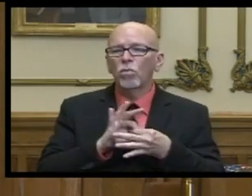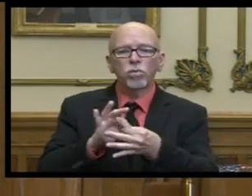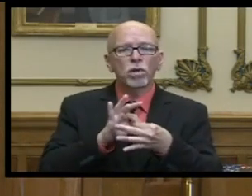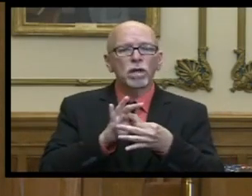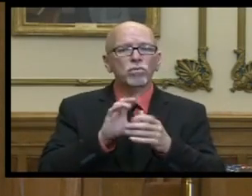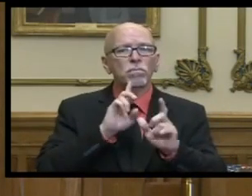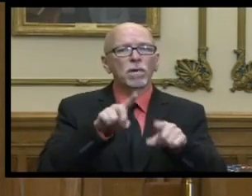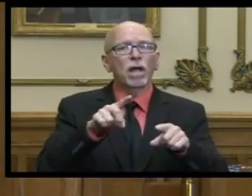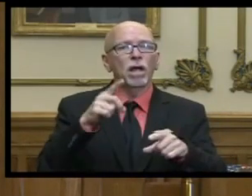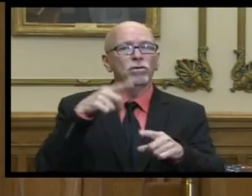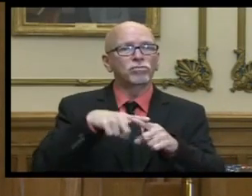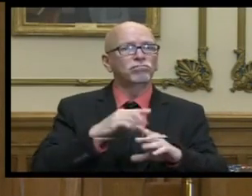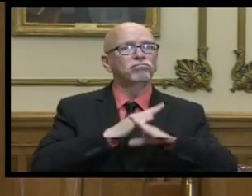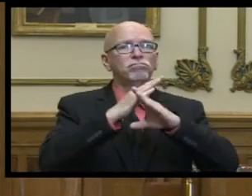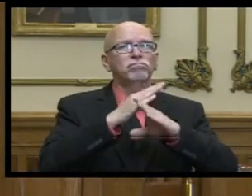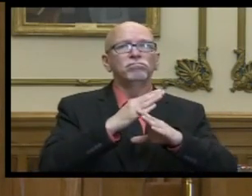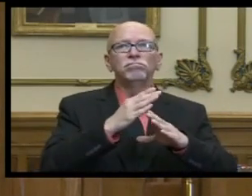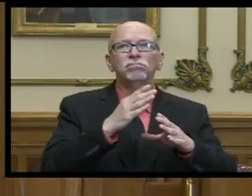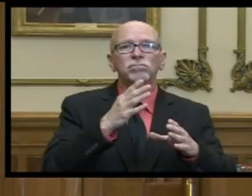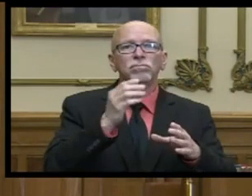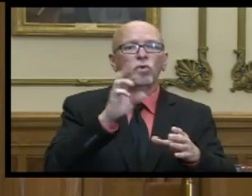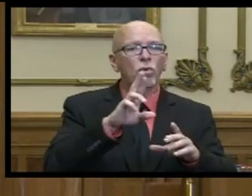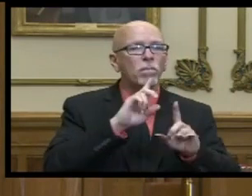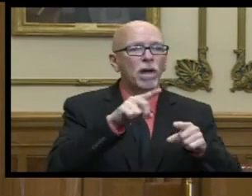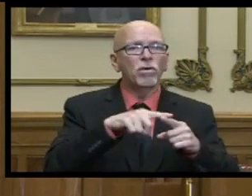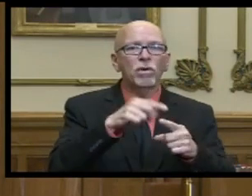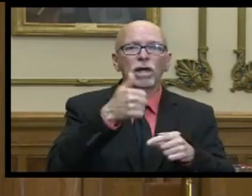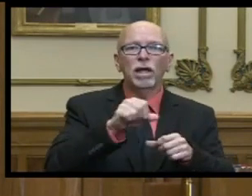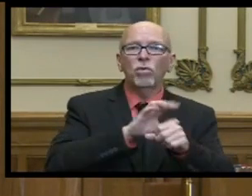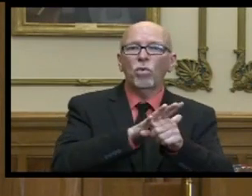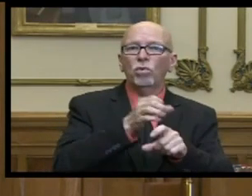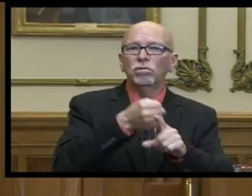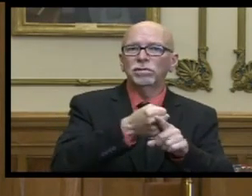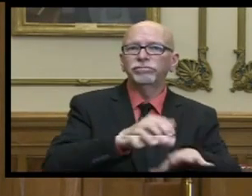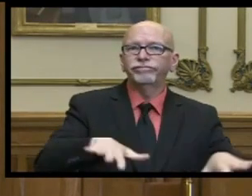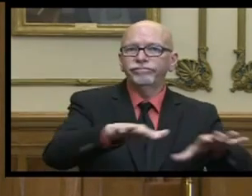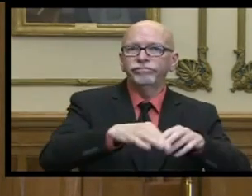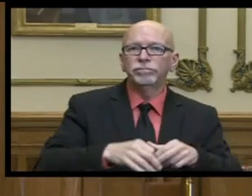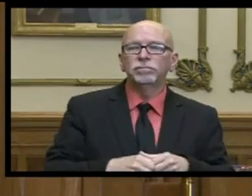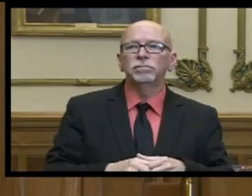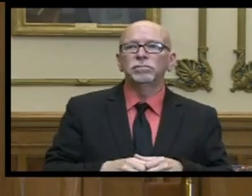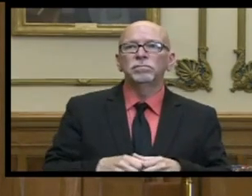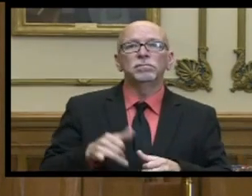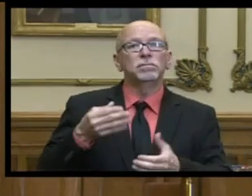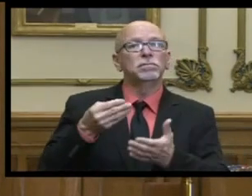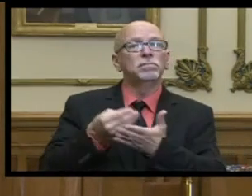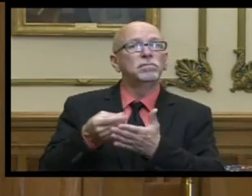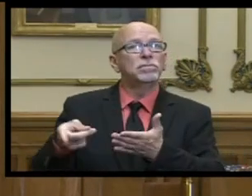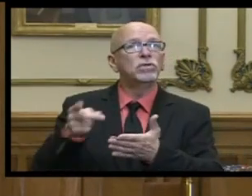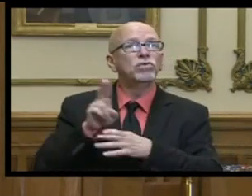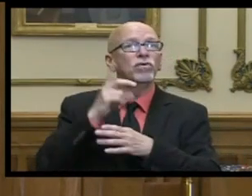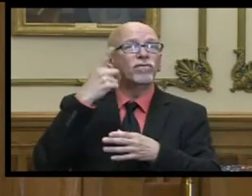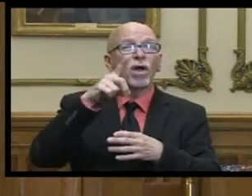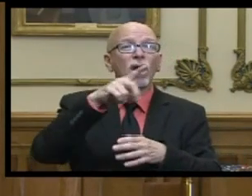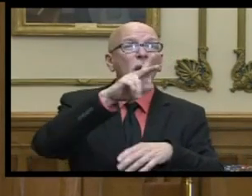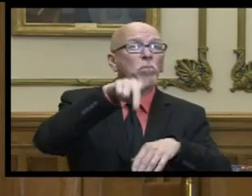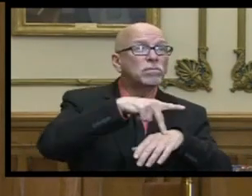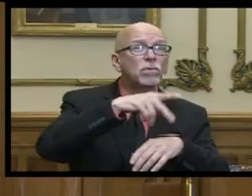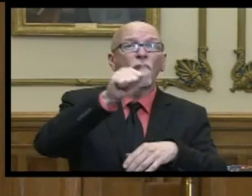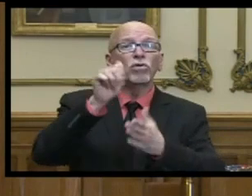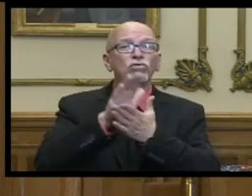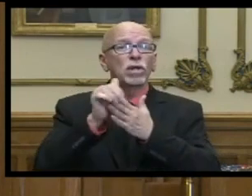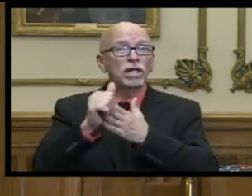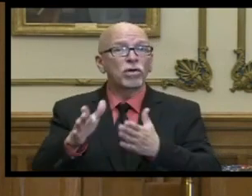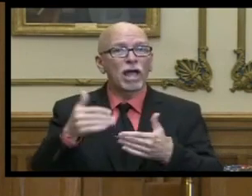to prevent prepare for and respond to the coronavirus providing principals and other school leaders with the